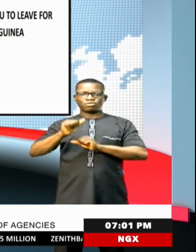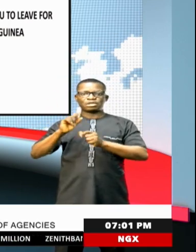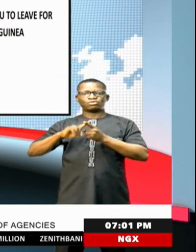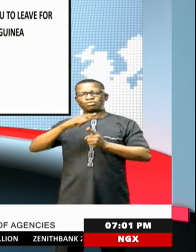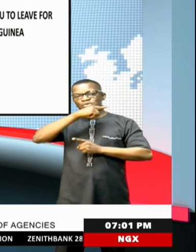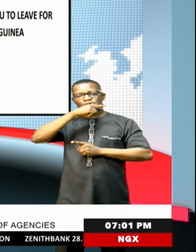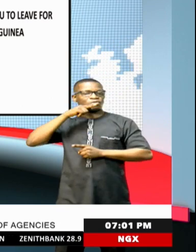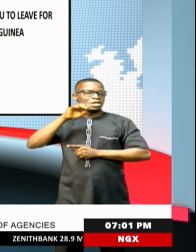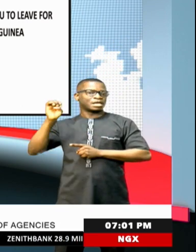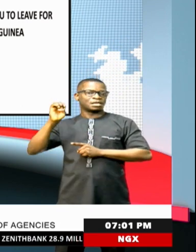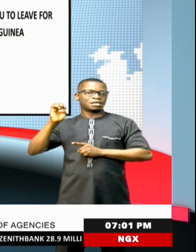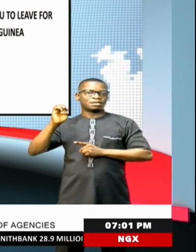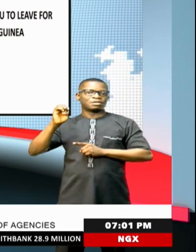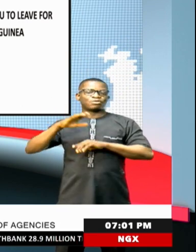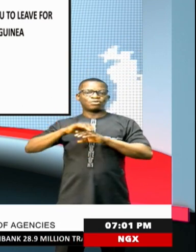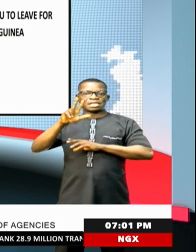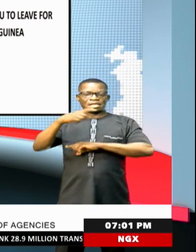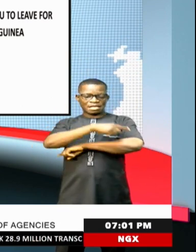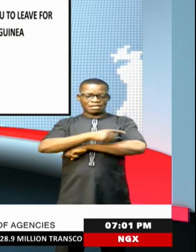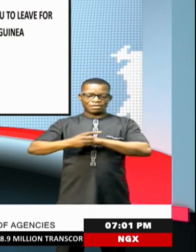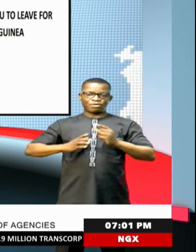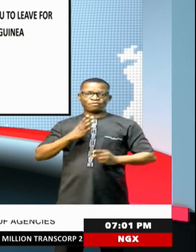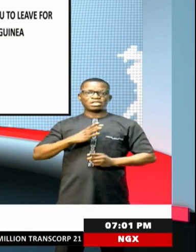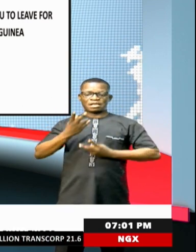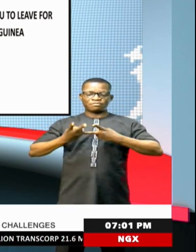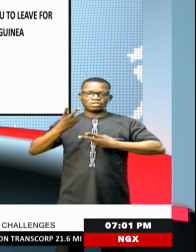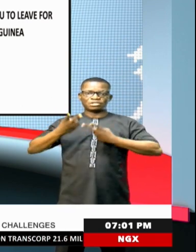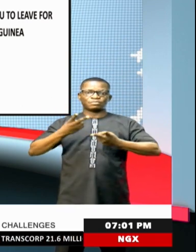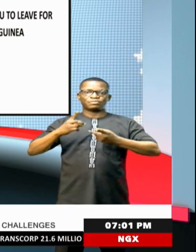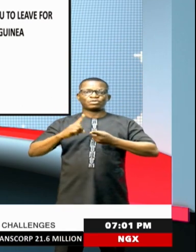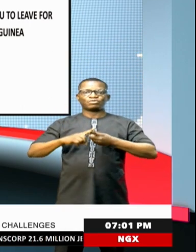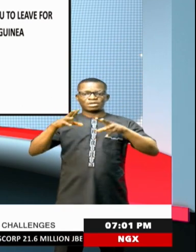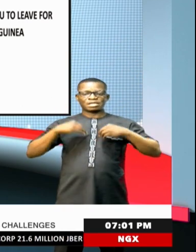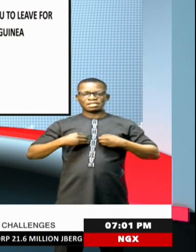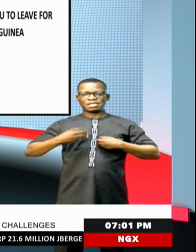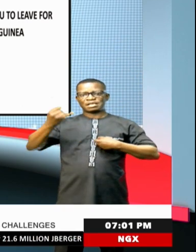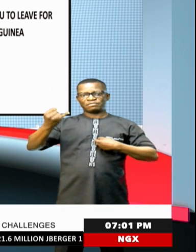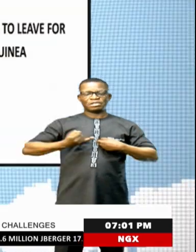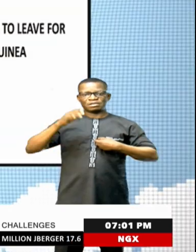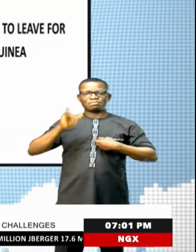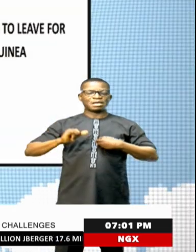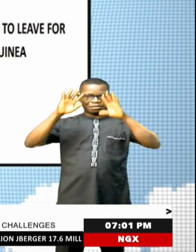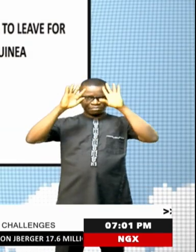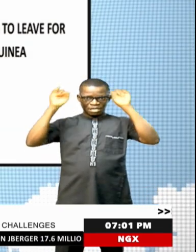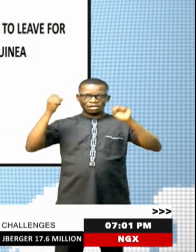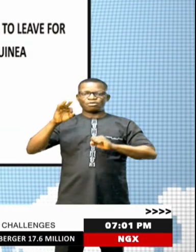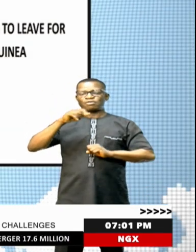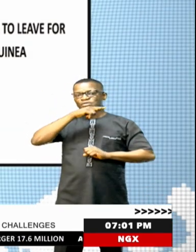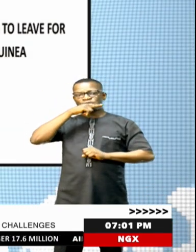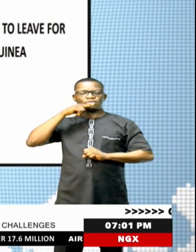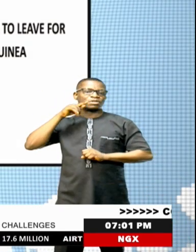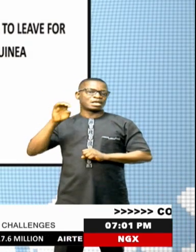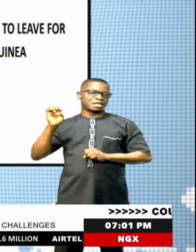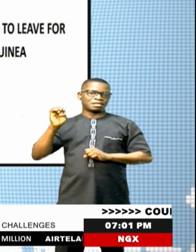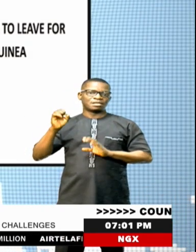official visit to honor the invitation of President Teodoro Obiang Nguema Mbasogo. A statement by the Presidential